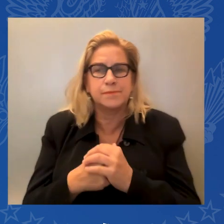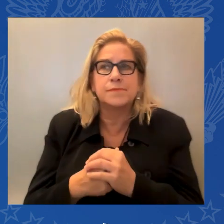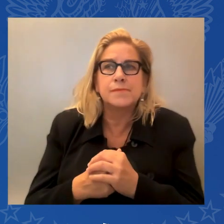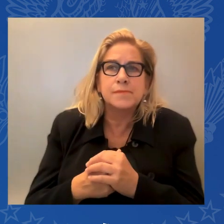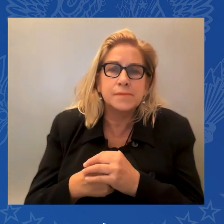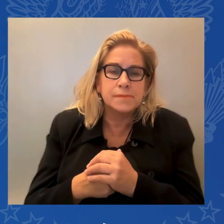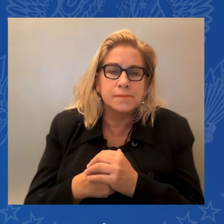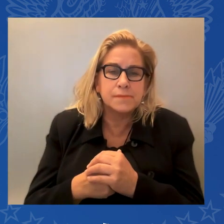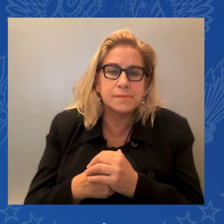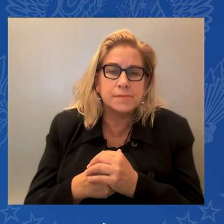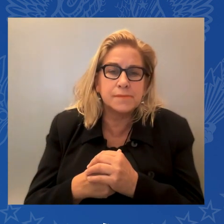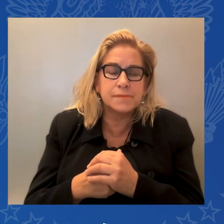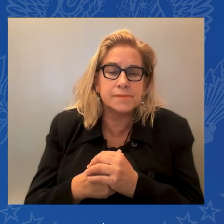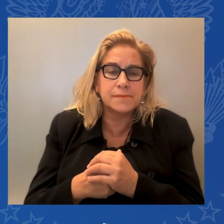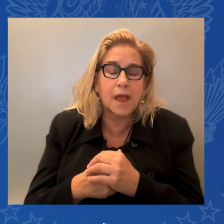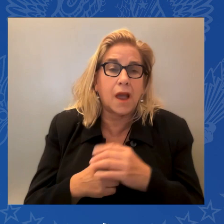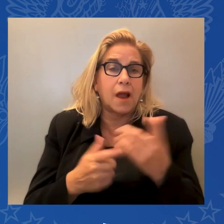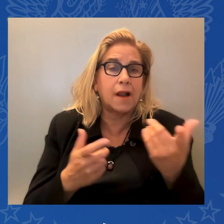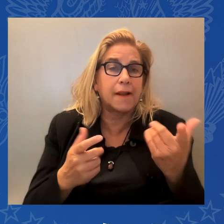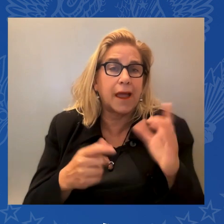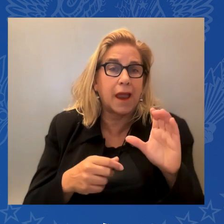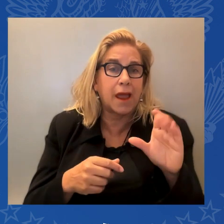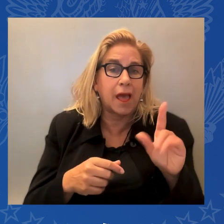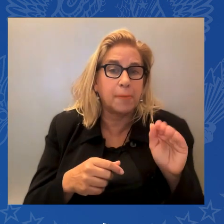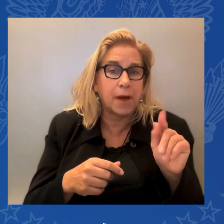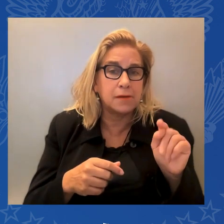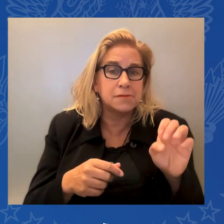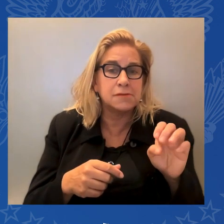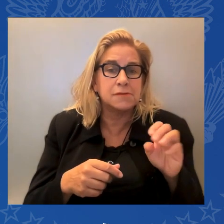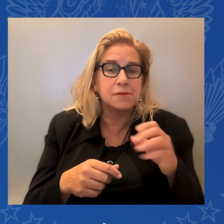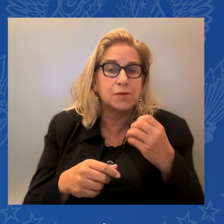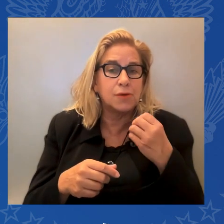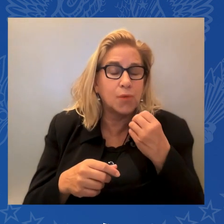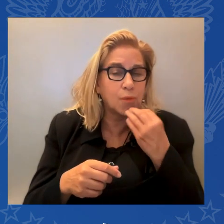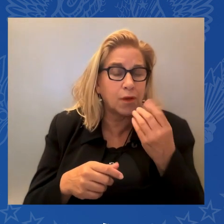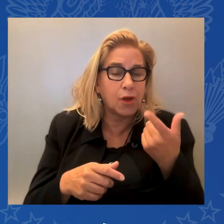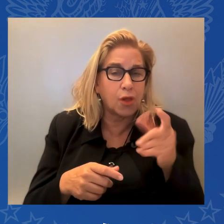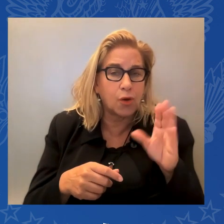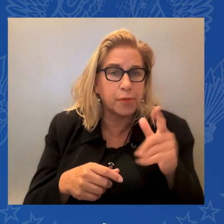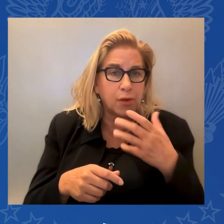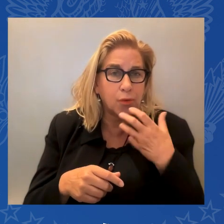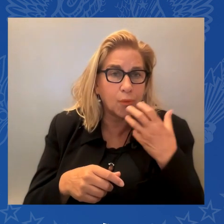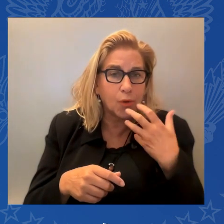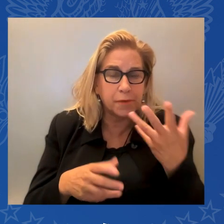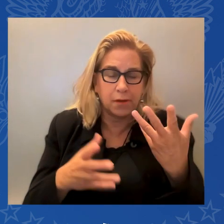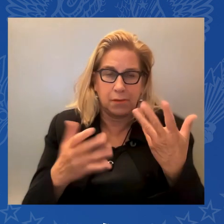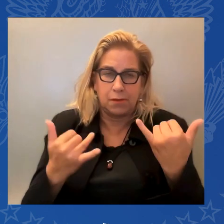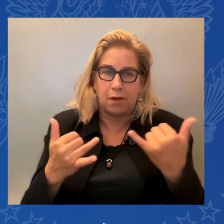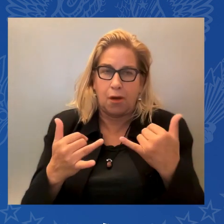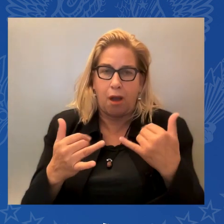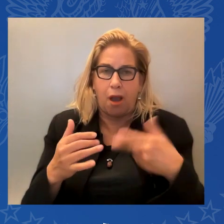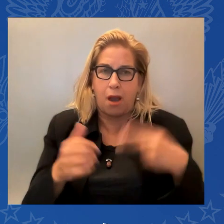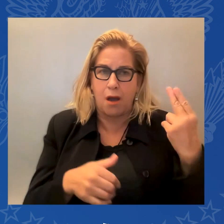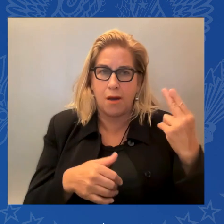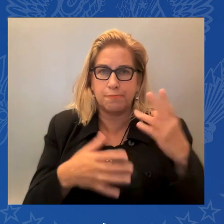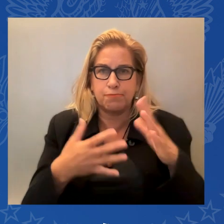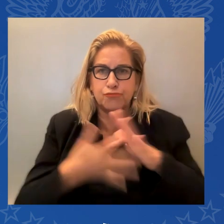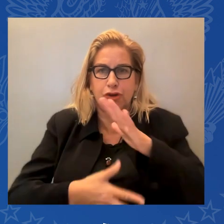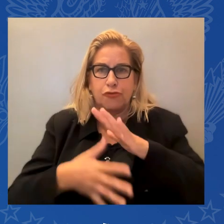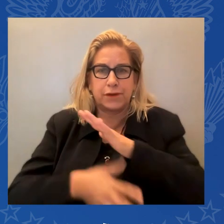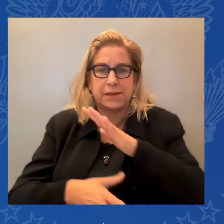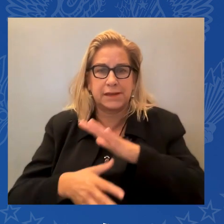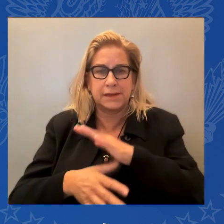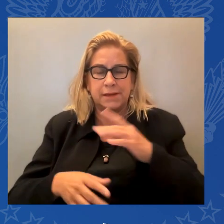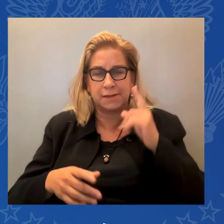and bringing environmental justice to the frontline and fence-line communities. Look, along with Secretary Mayorkas, I'm also committed to